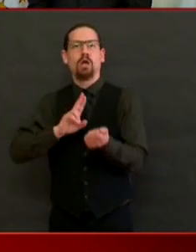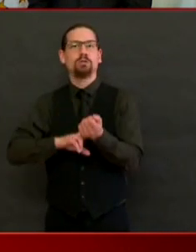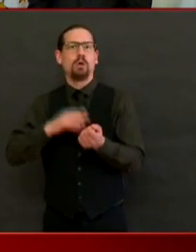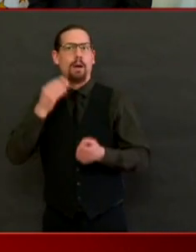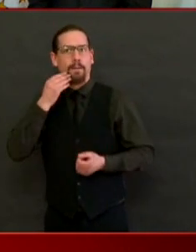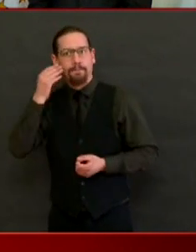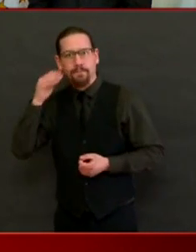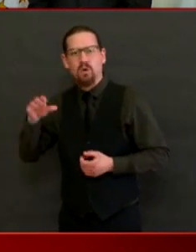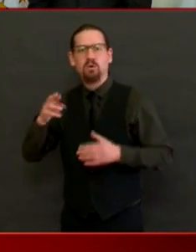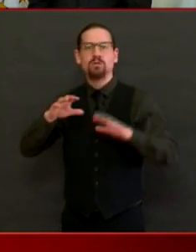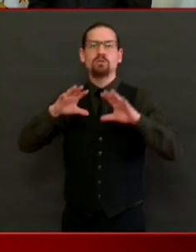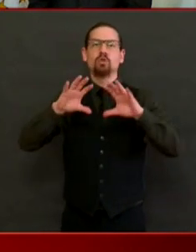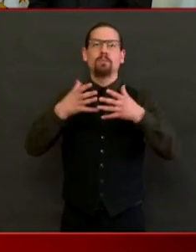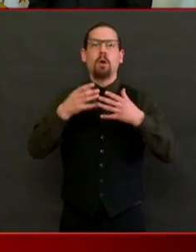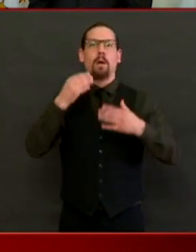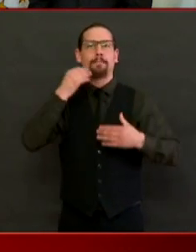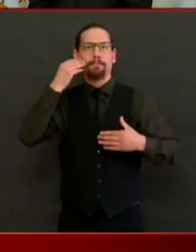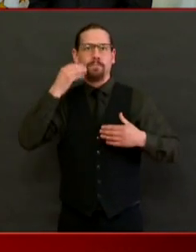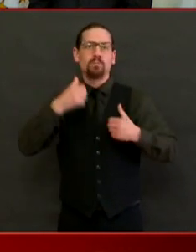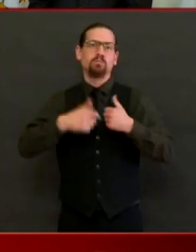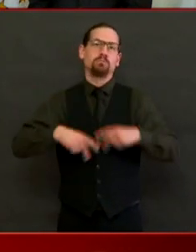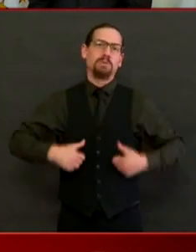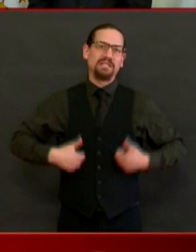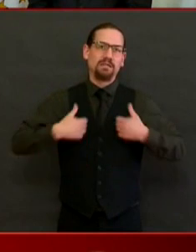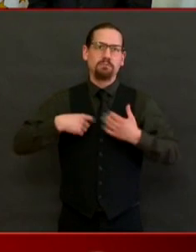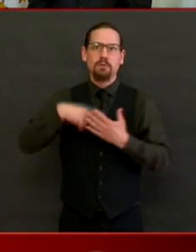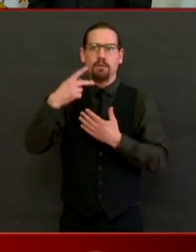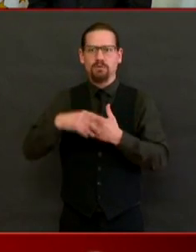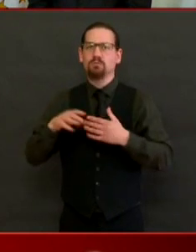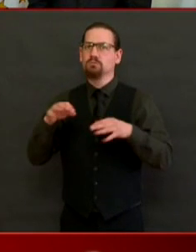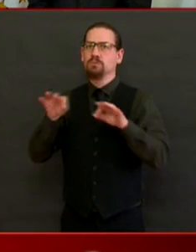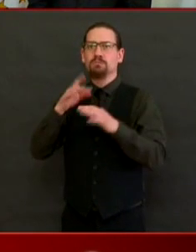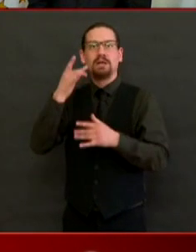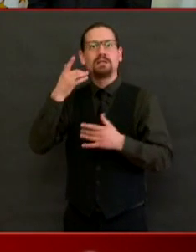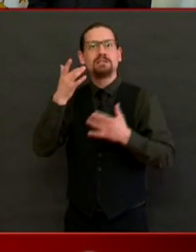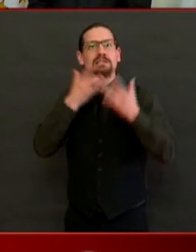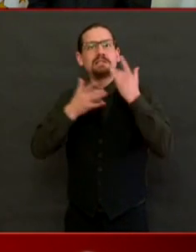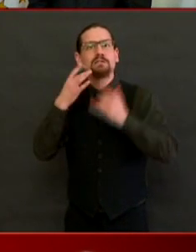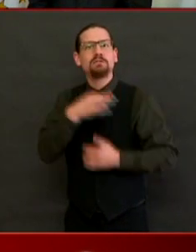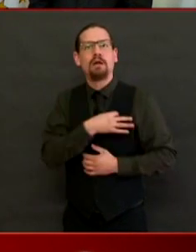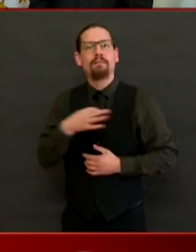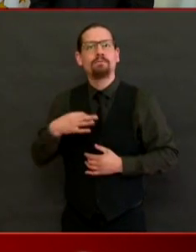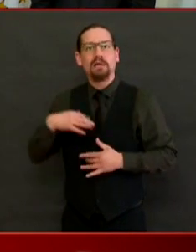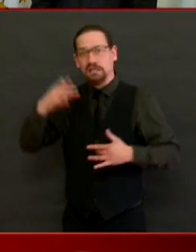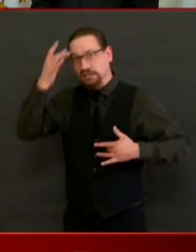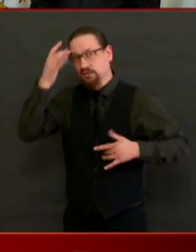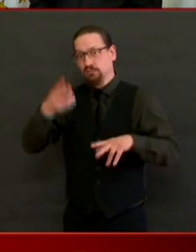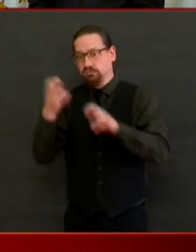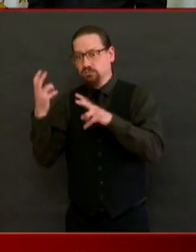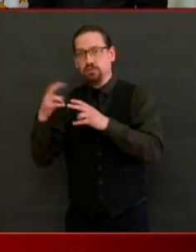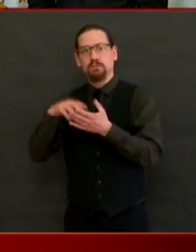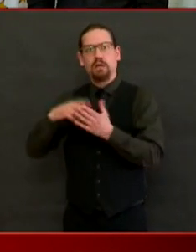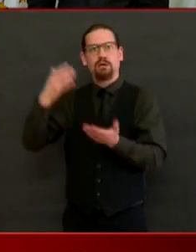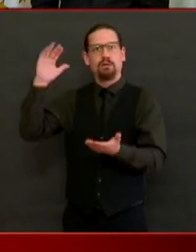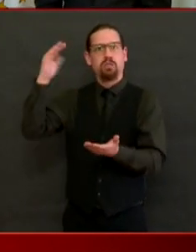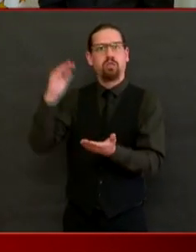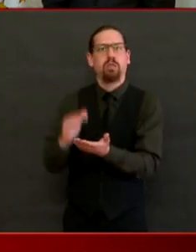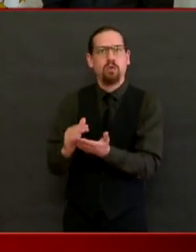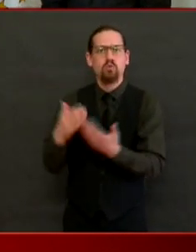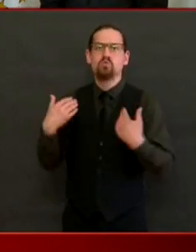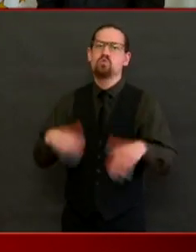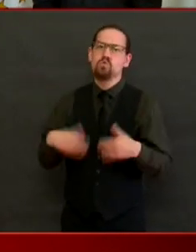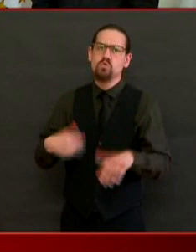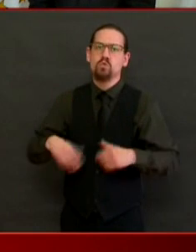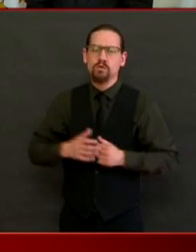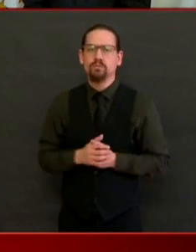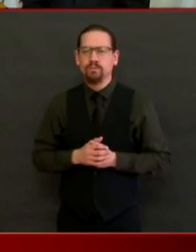the safest way possible with the evidence that supports it. Amanda Milkovitz of the Boston Globe is asking, when